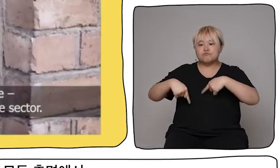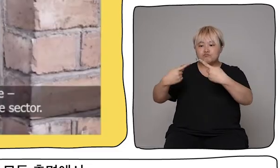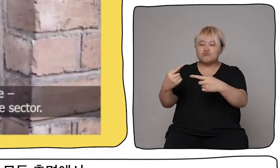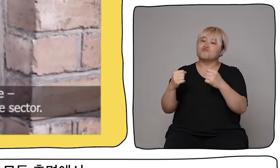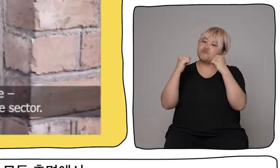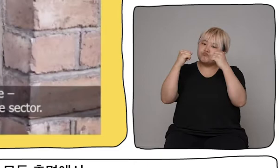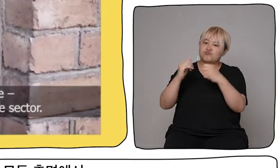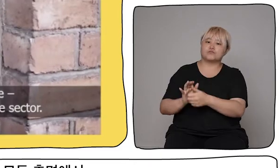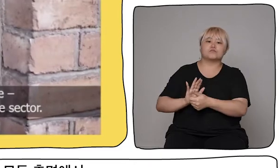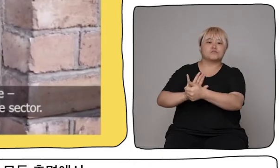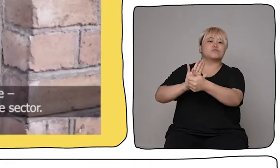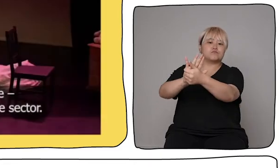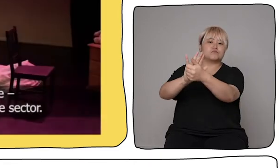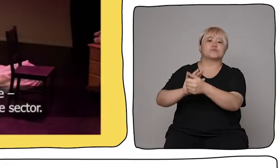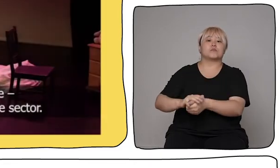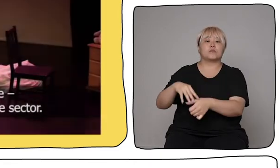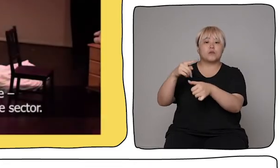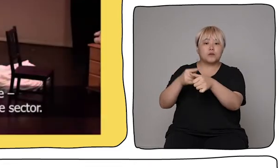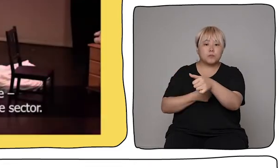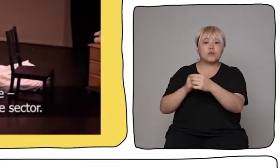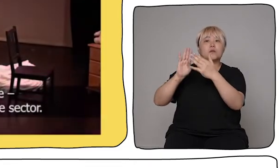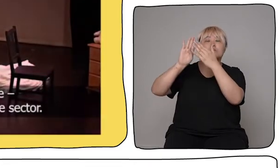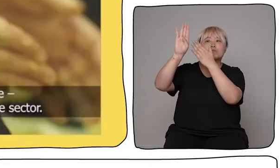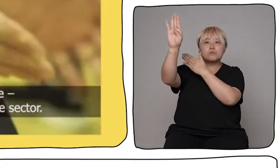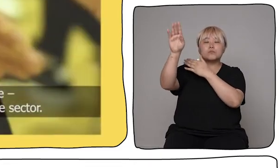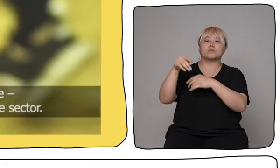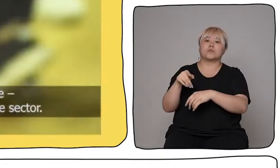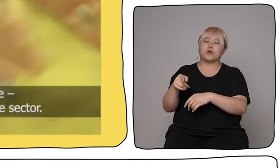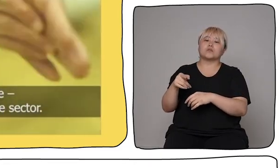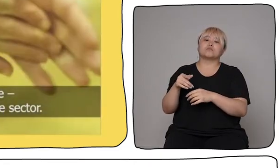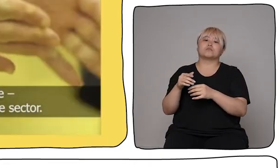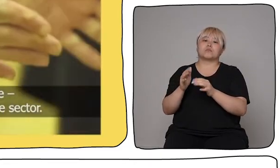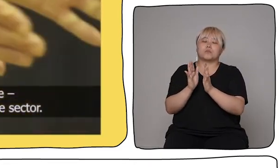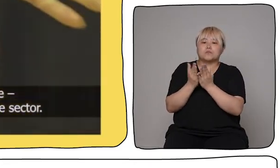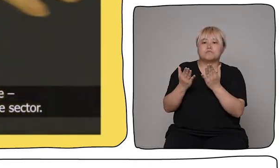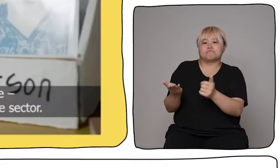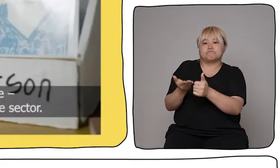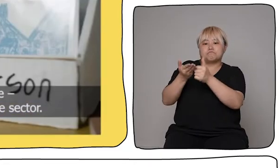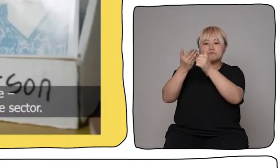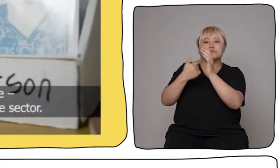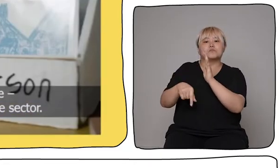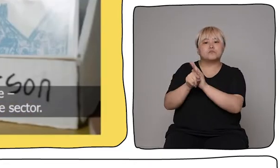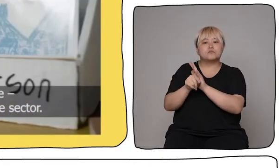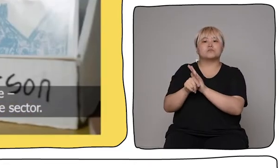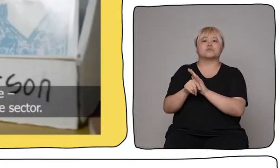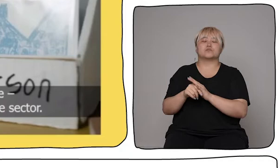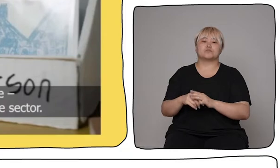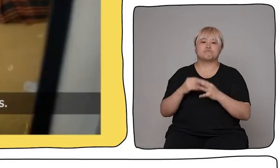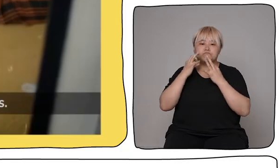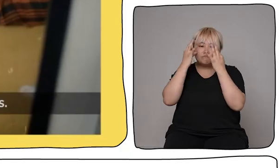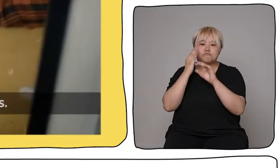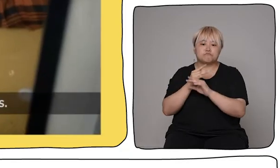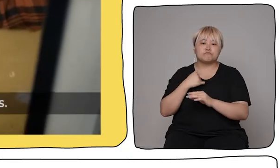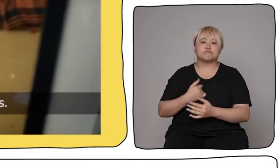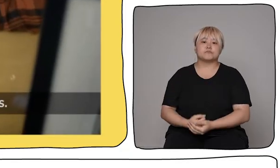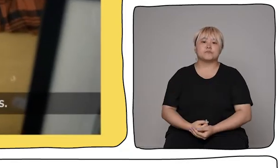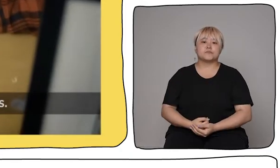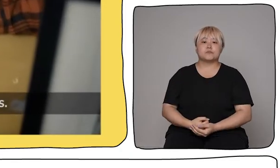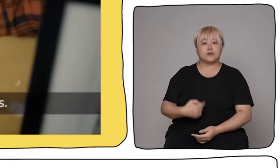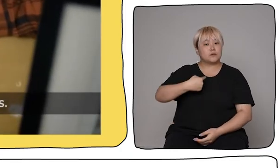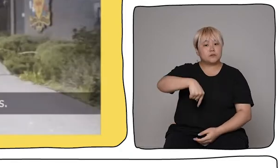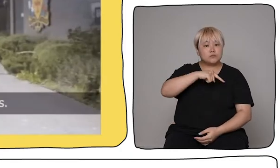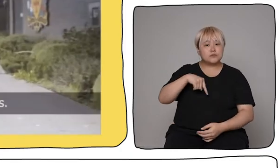of arts and culture, helping create the future workforce of the sector. We believe DADA Fest